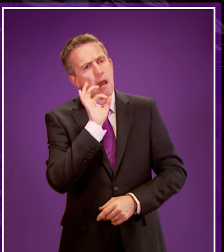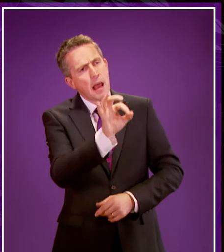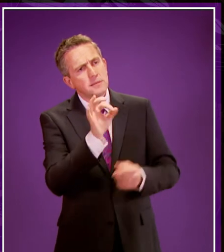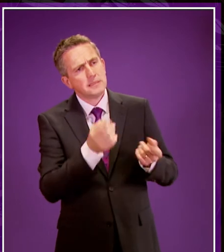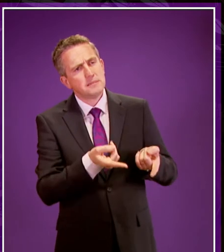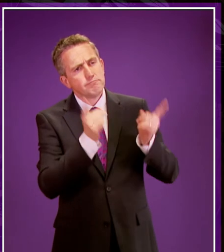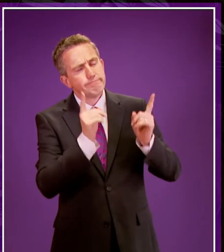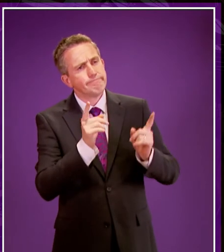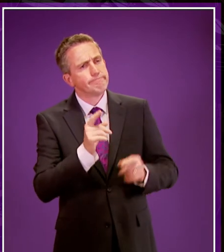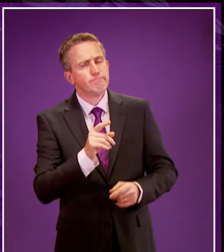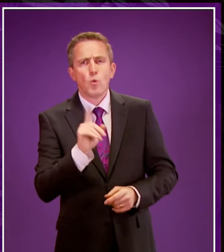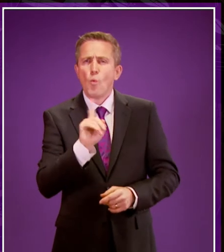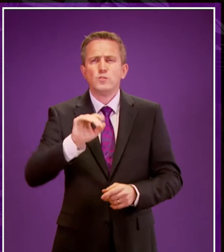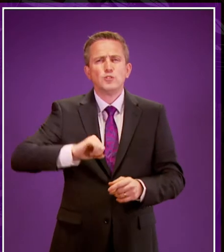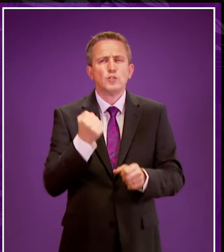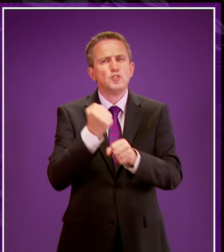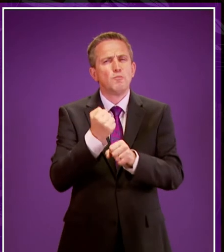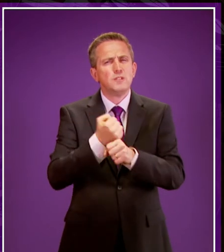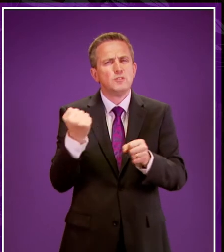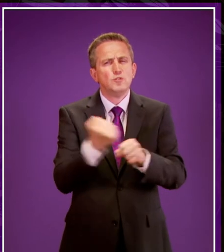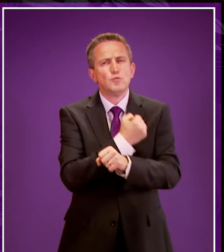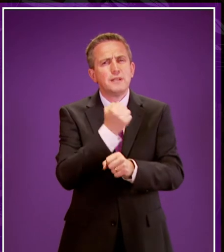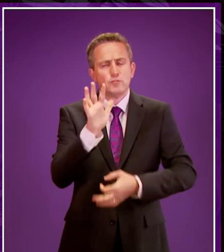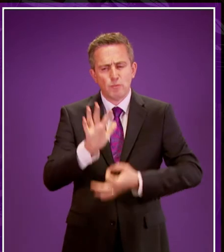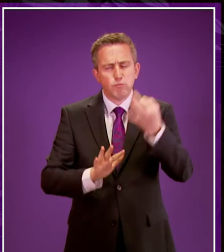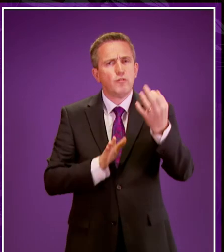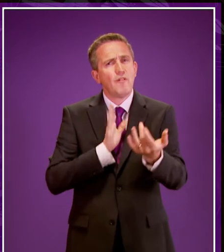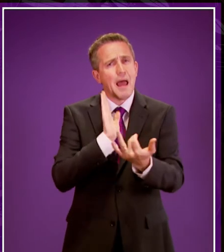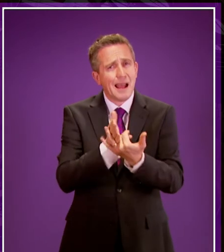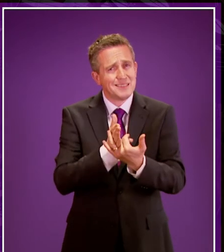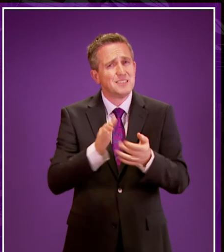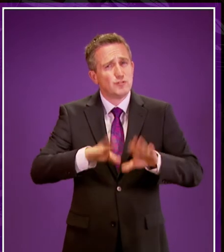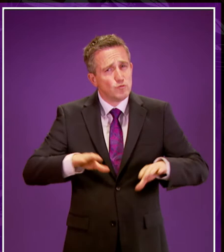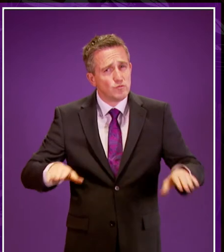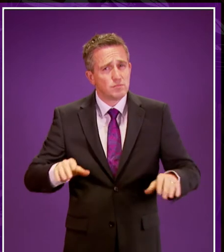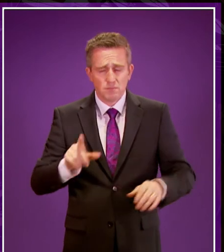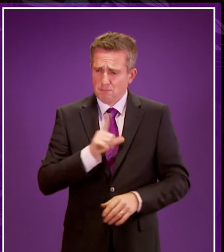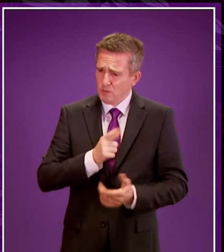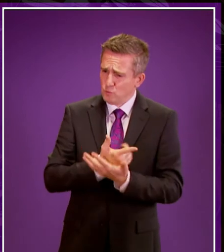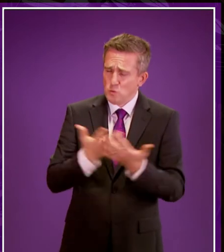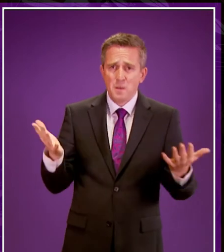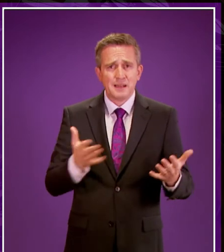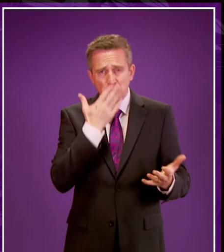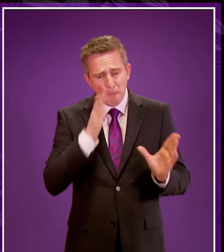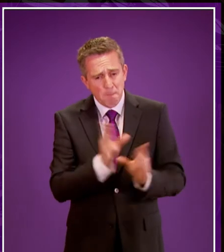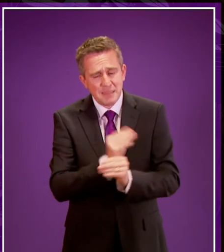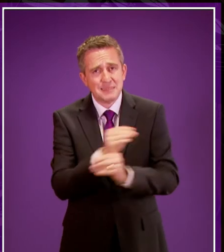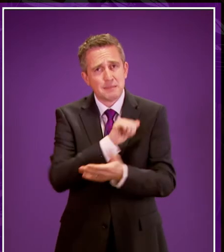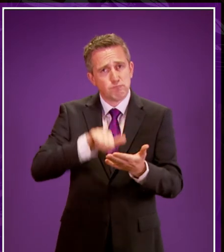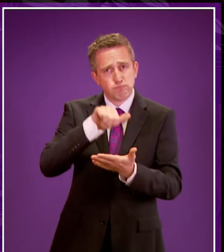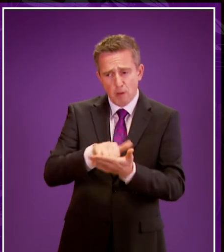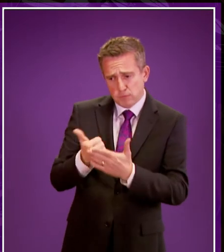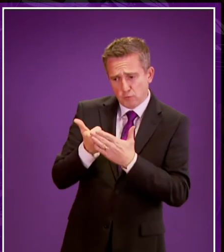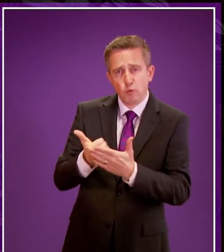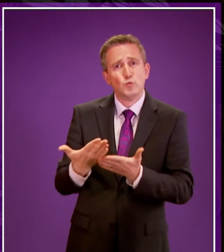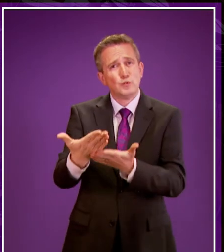action is the Scottish Government taking to improve this figure and to ensure that no child is allowed to slip through the net or miss out on the treatment that might